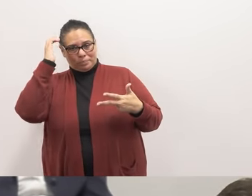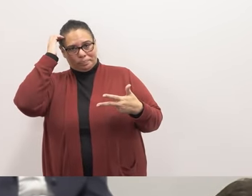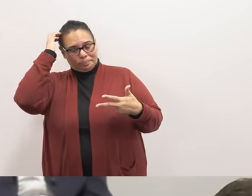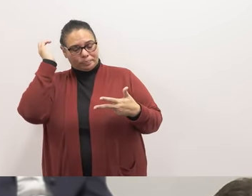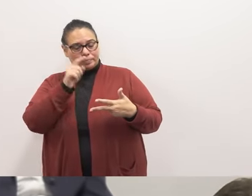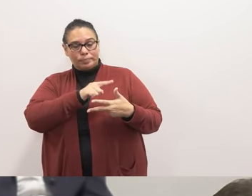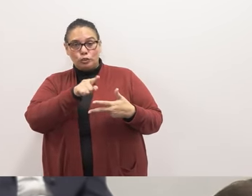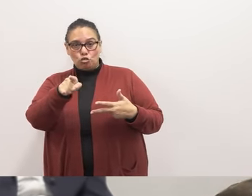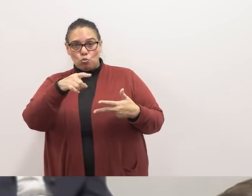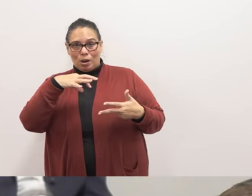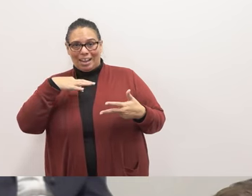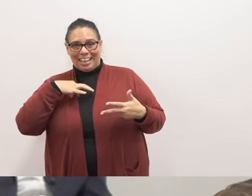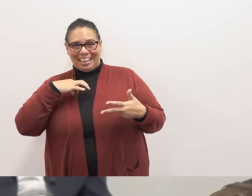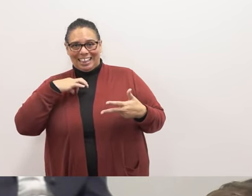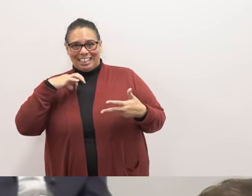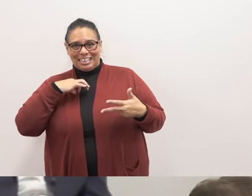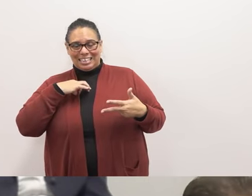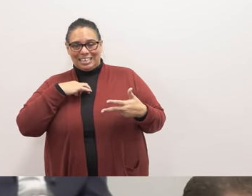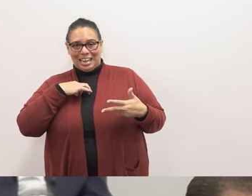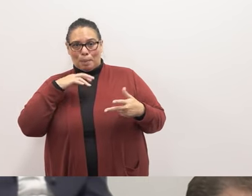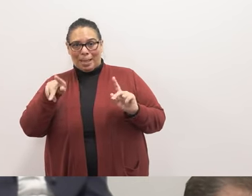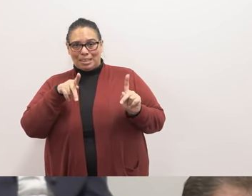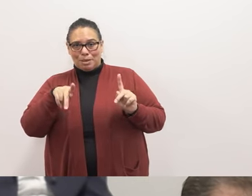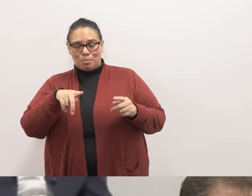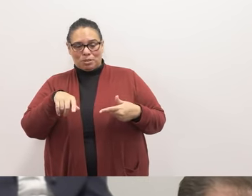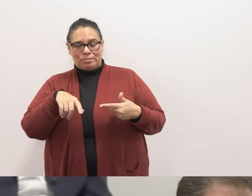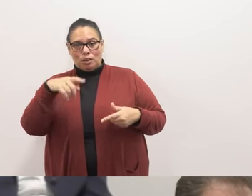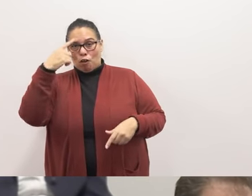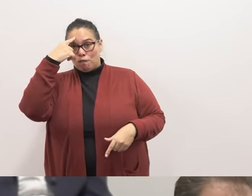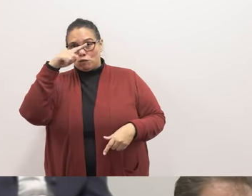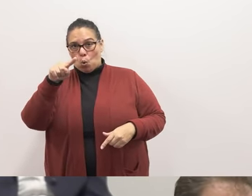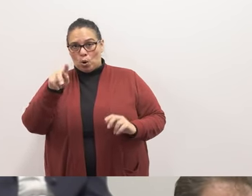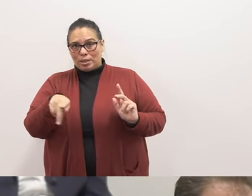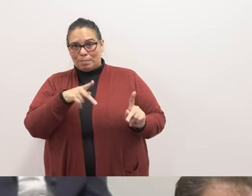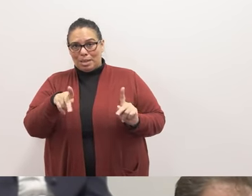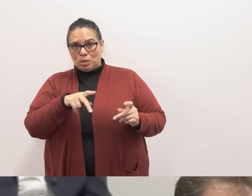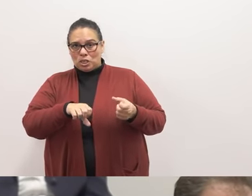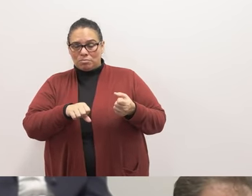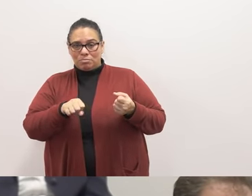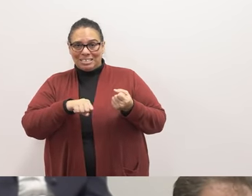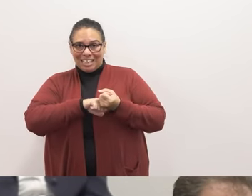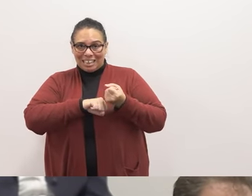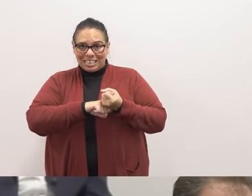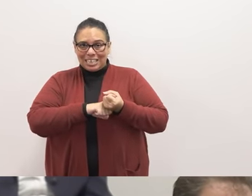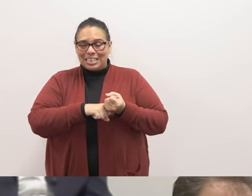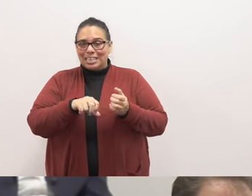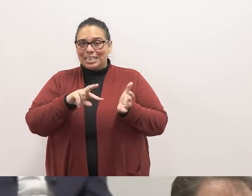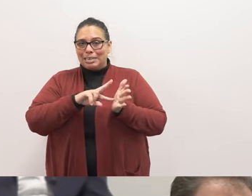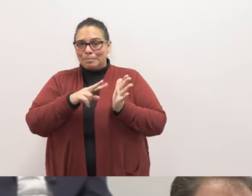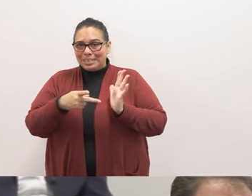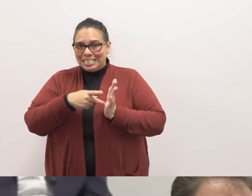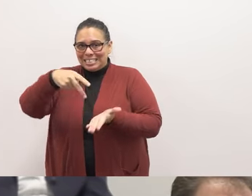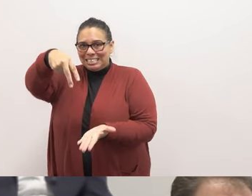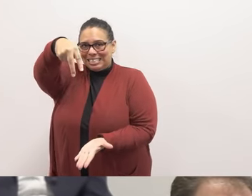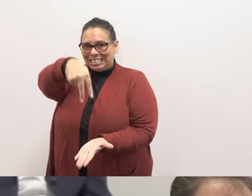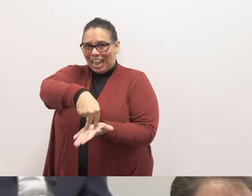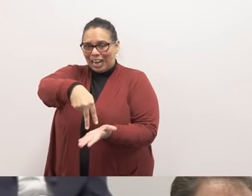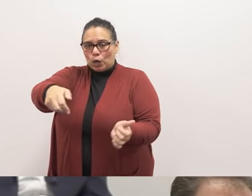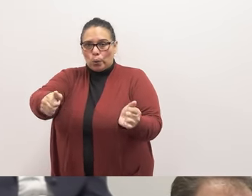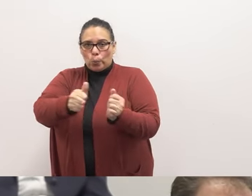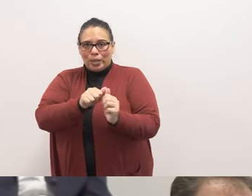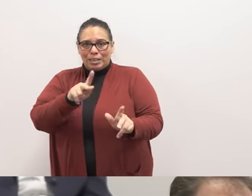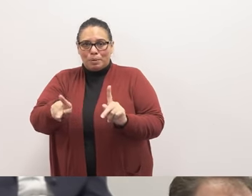elected by the people, for the people. Solidarity means standing with people, especially those impacted by